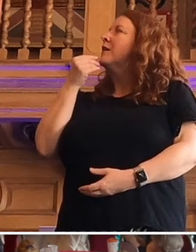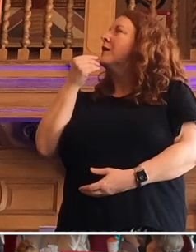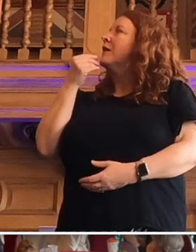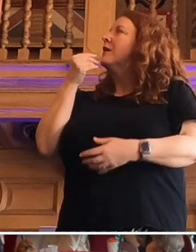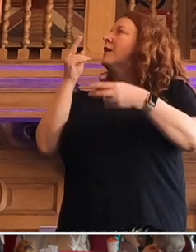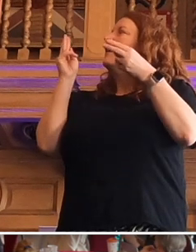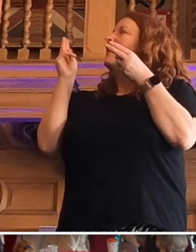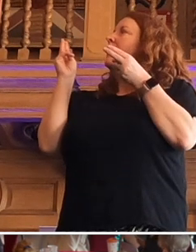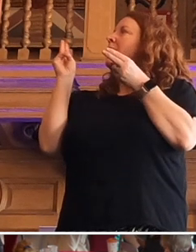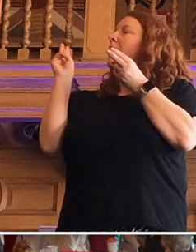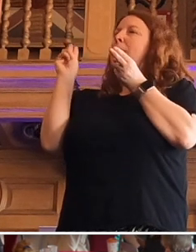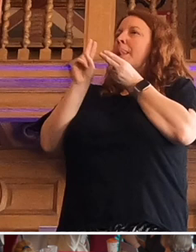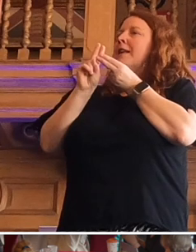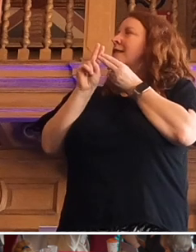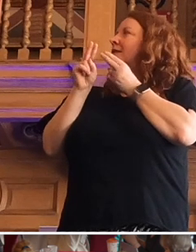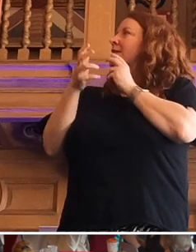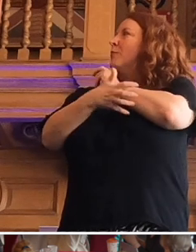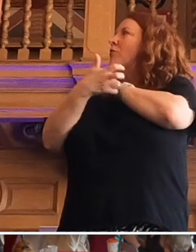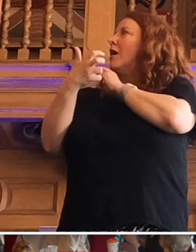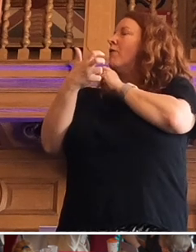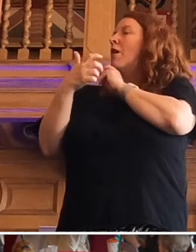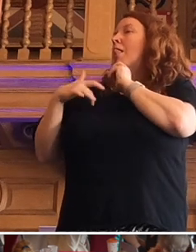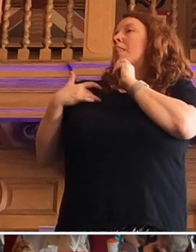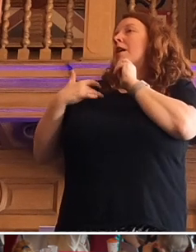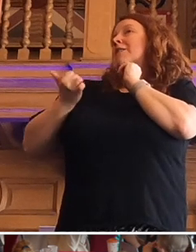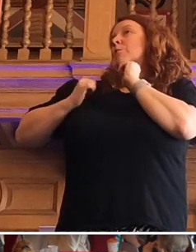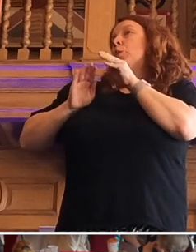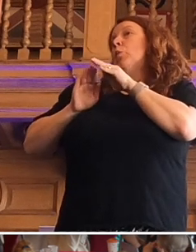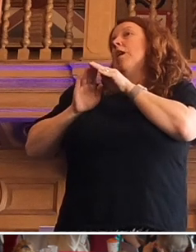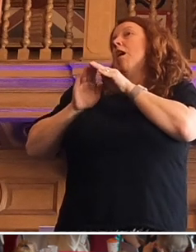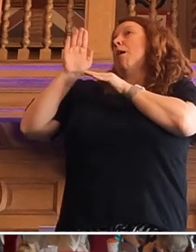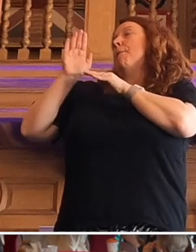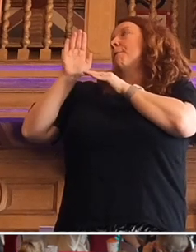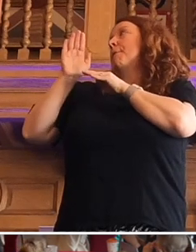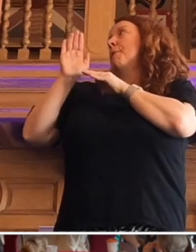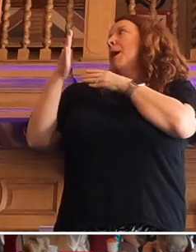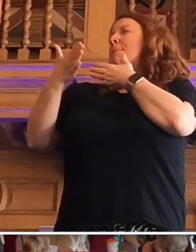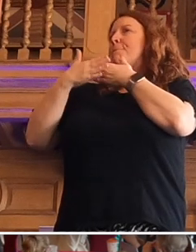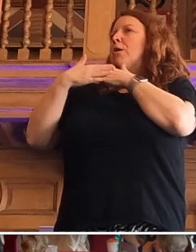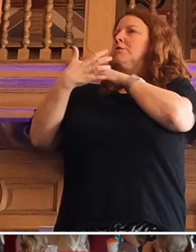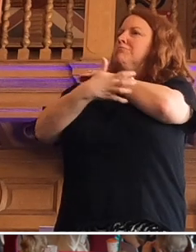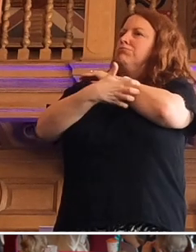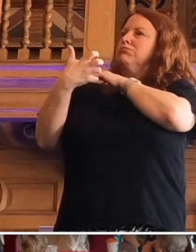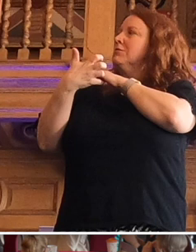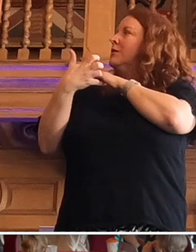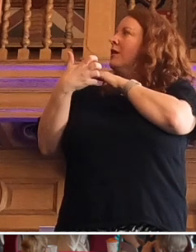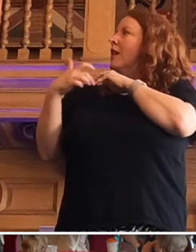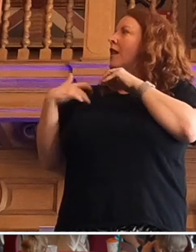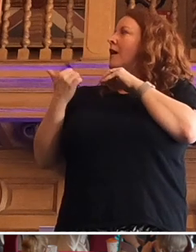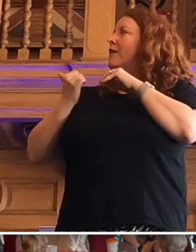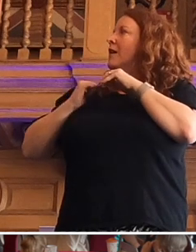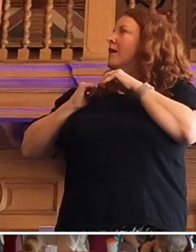deprived 10% of areas life expectancy went up. In the most deprived 10% of areas,